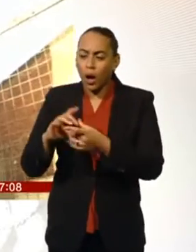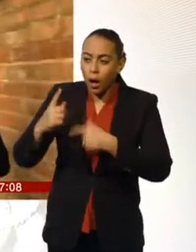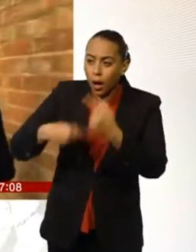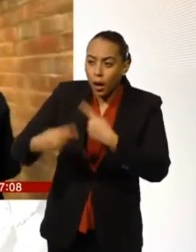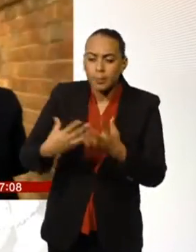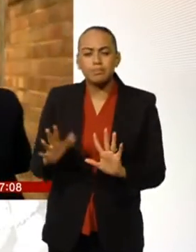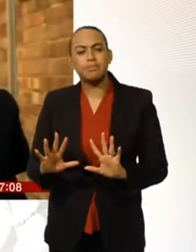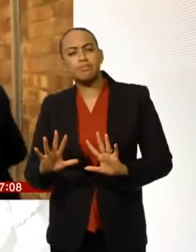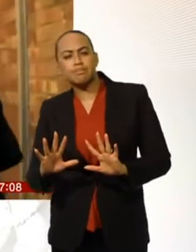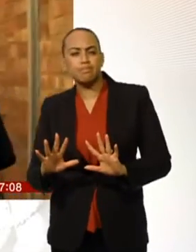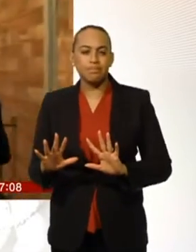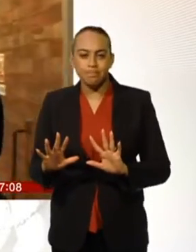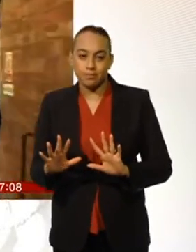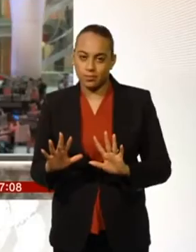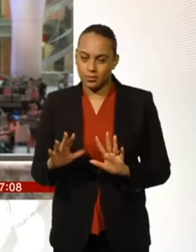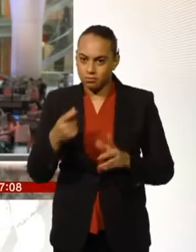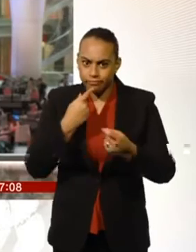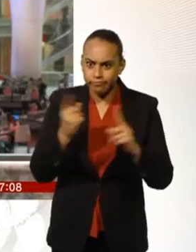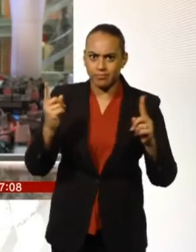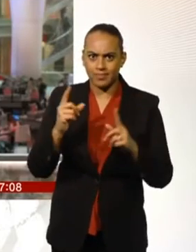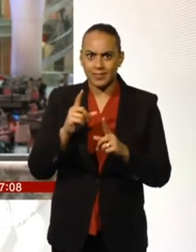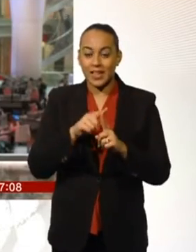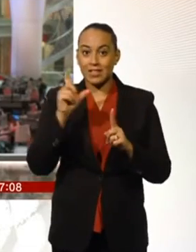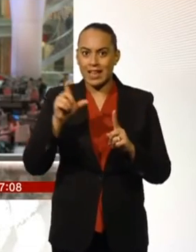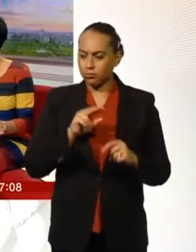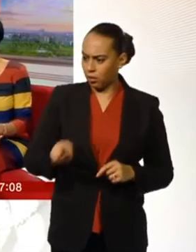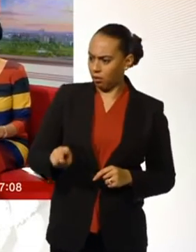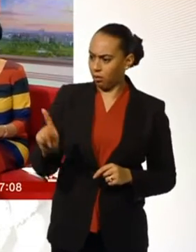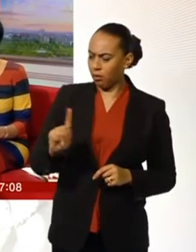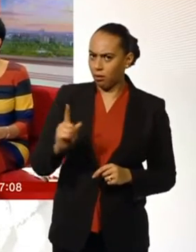than David Cameron probably expected. Ross, thank you.